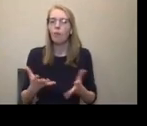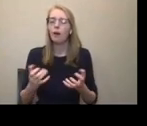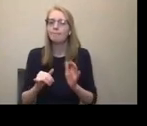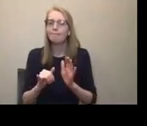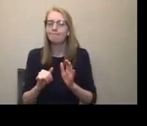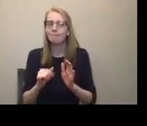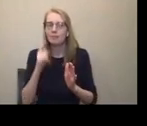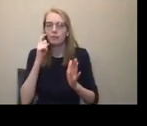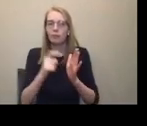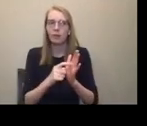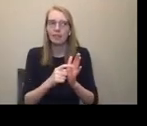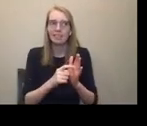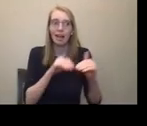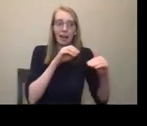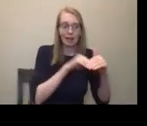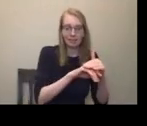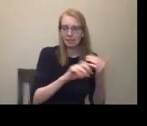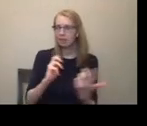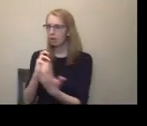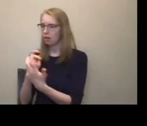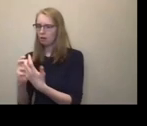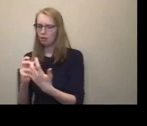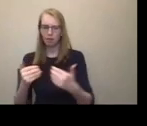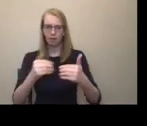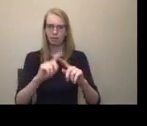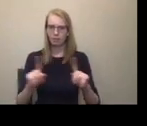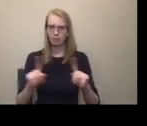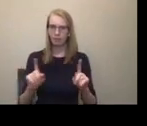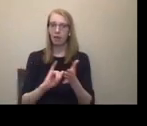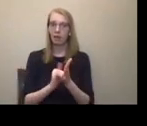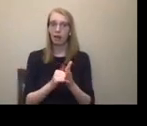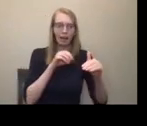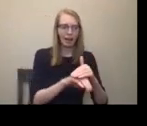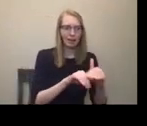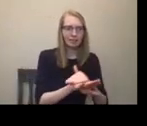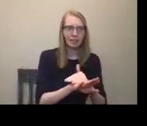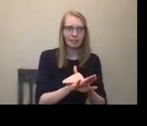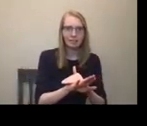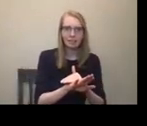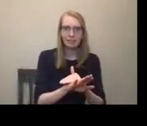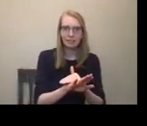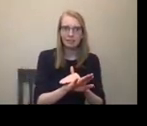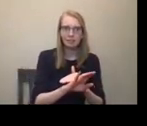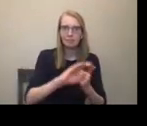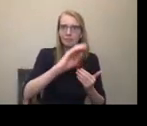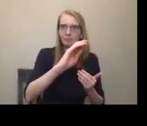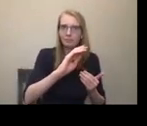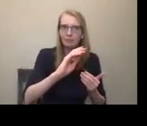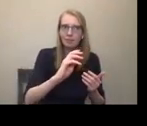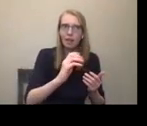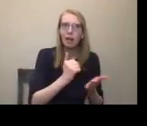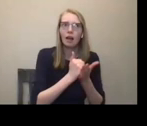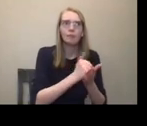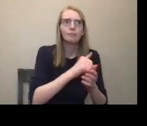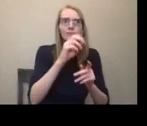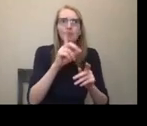attitudinally. Access tends to grant opportunities for artists to engage in artistic production, period. But accommodation is